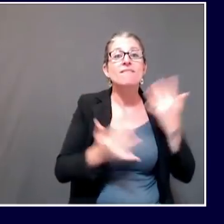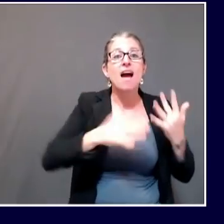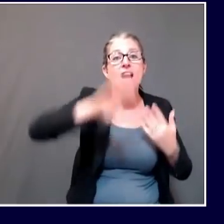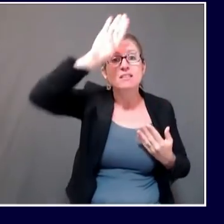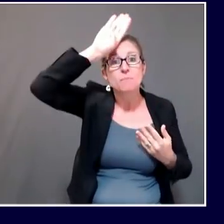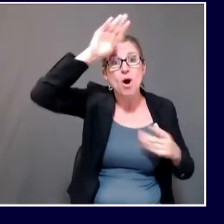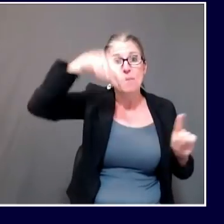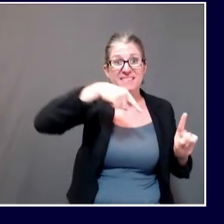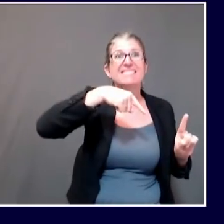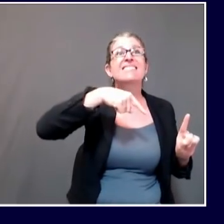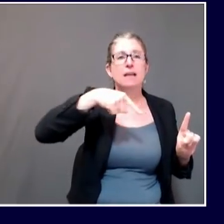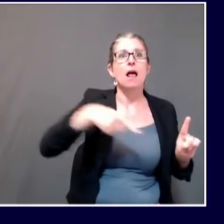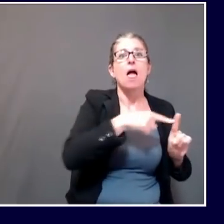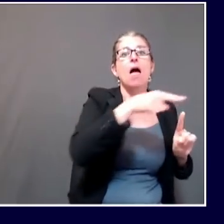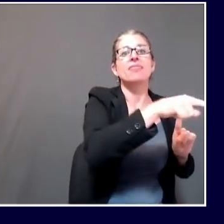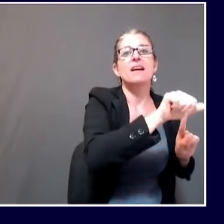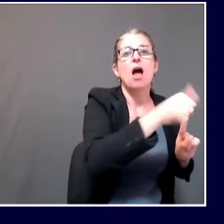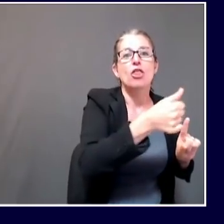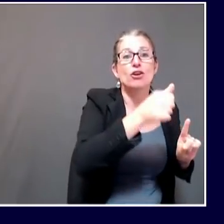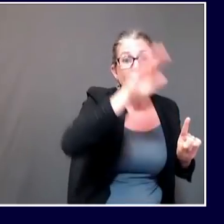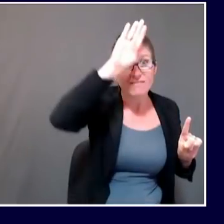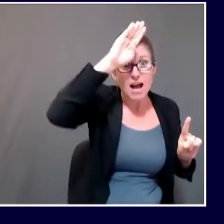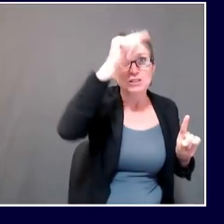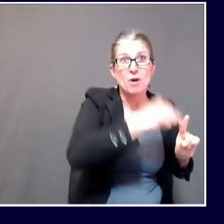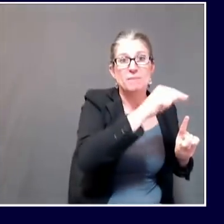remain a total of four cases.